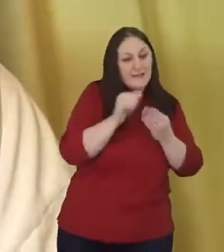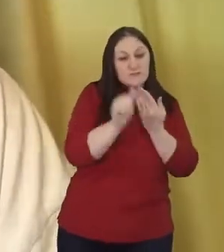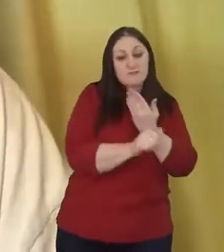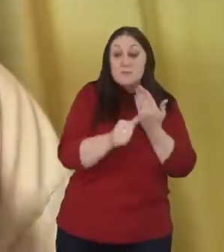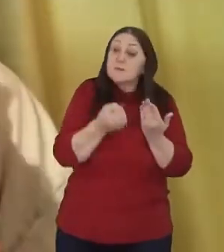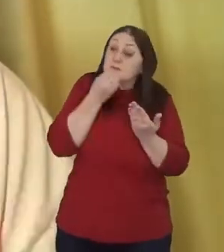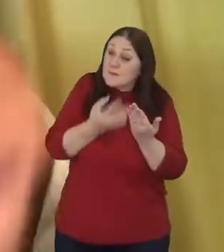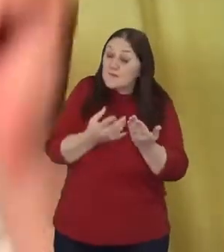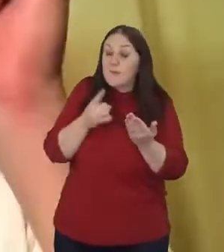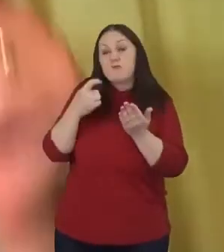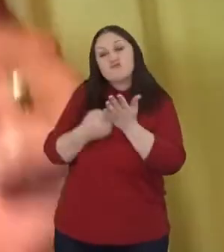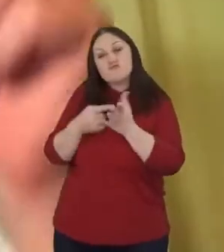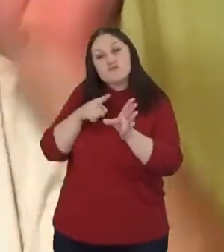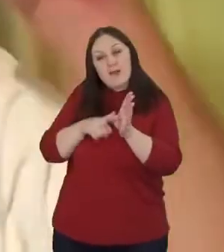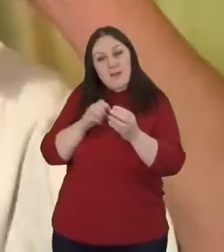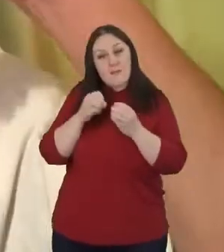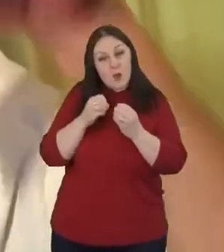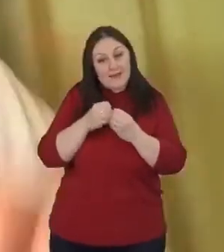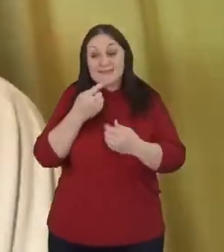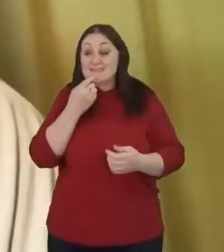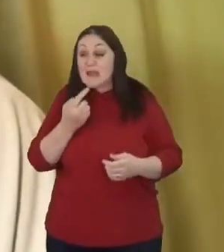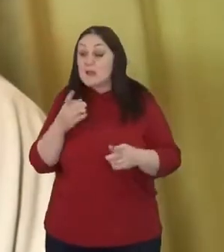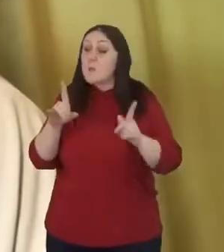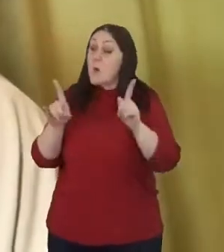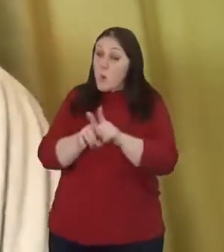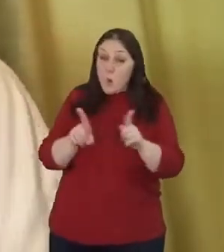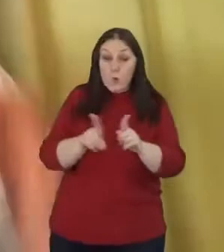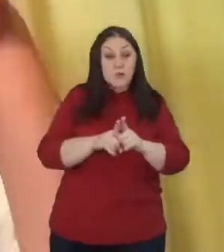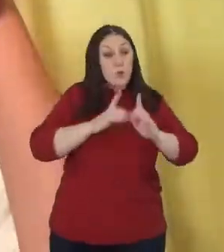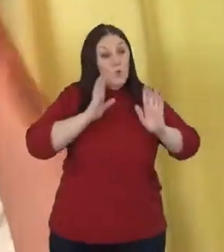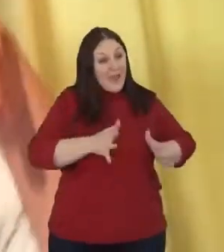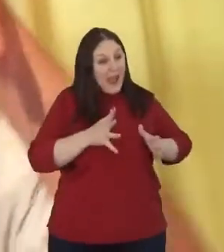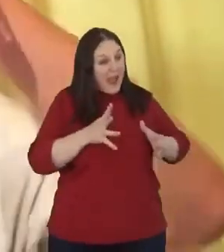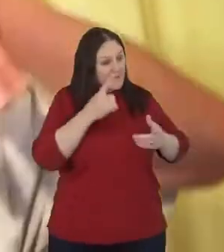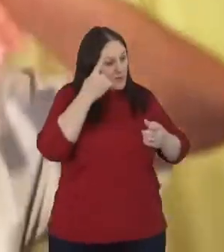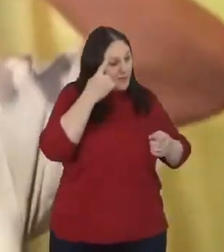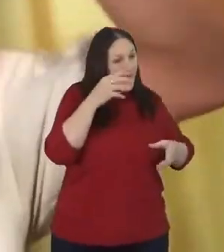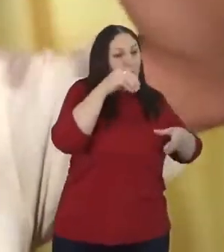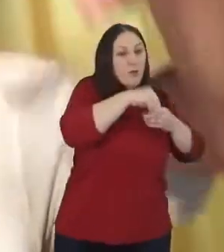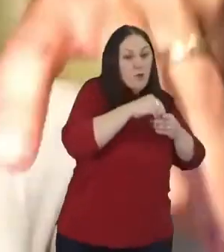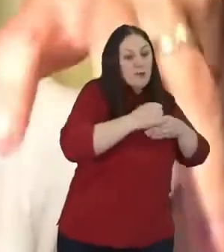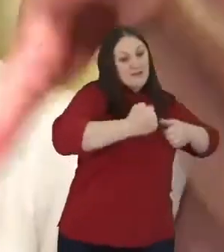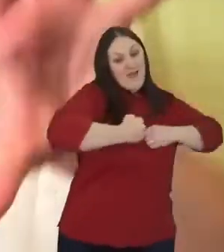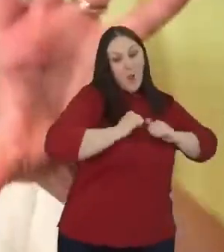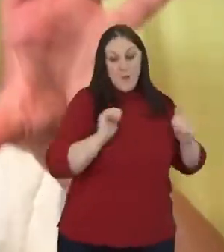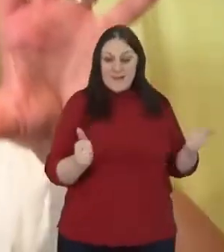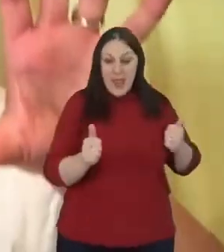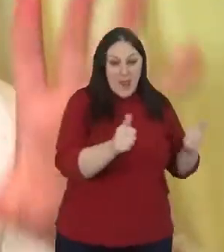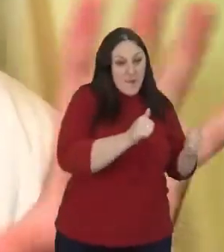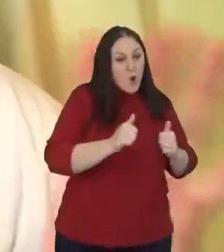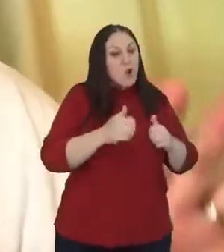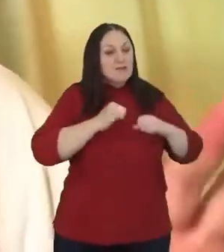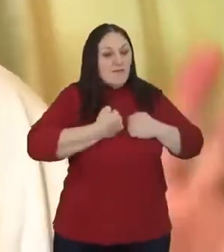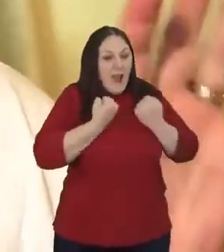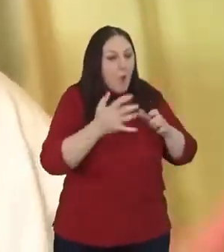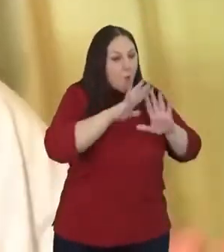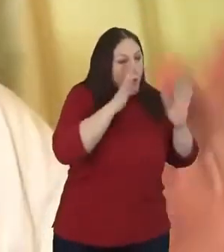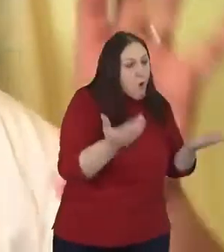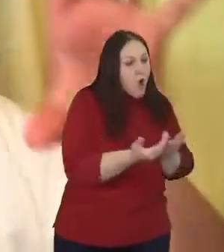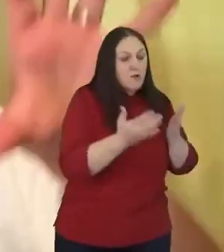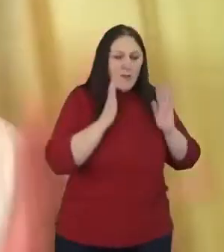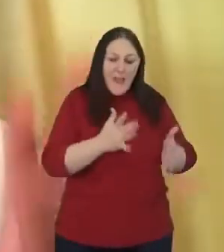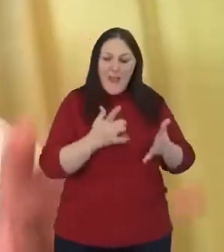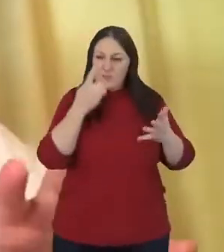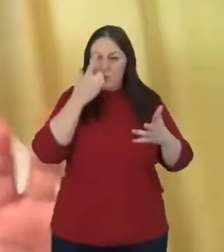also have to exegete our neighborhoods. We've got to exegete our world. We've got to ask the question,